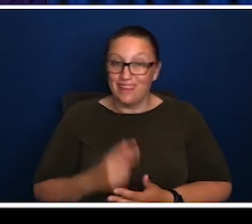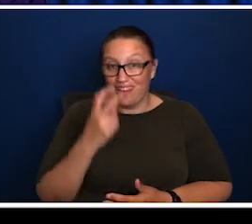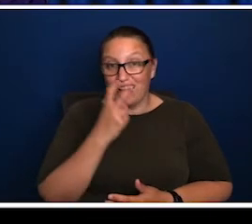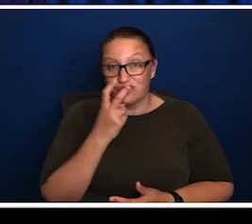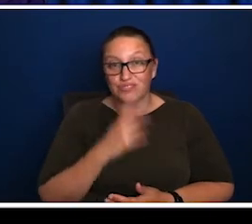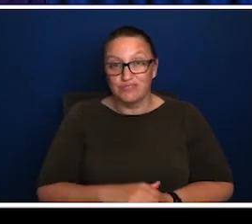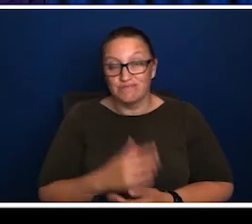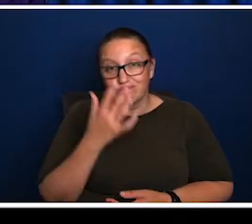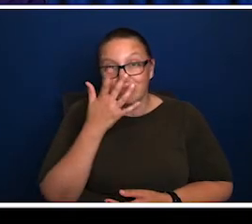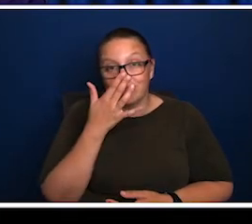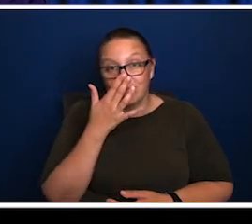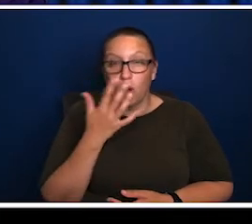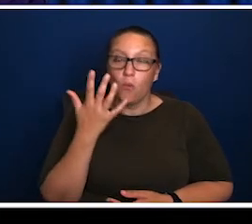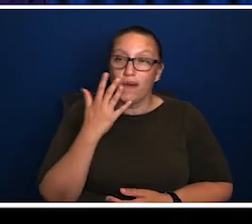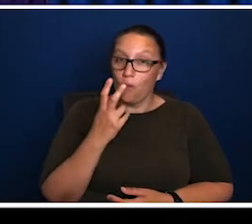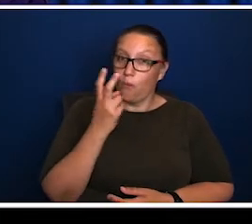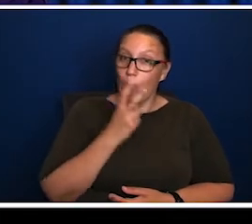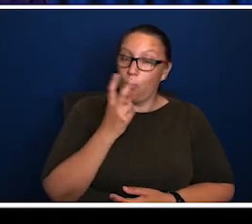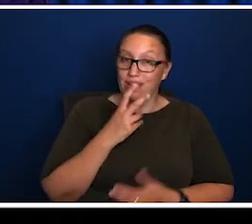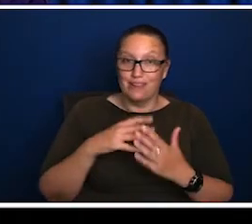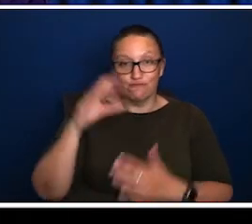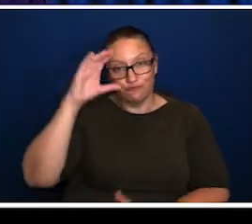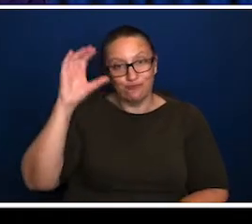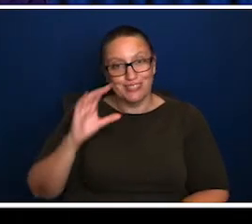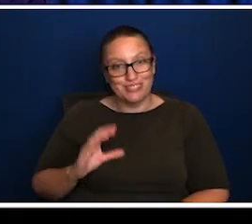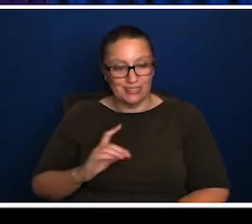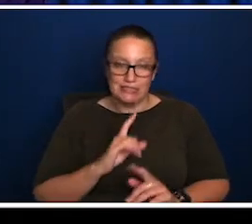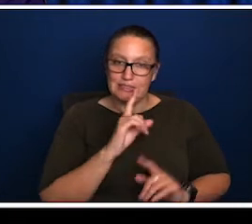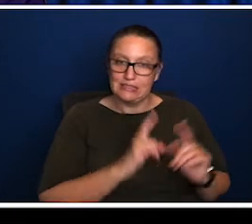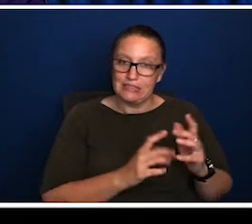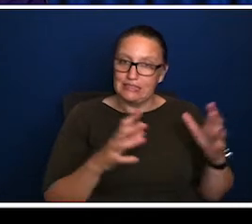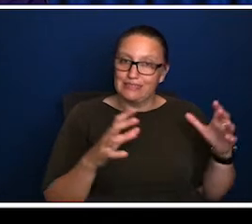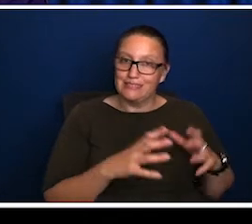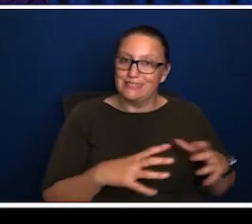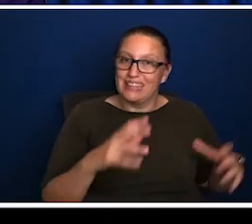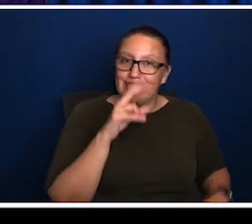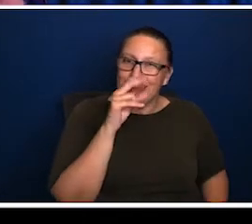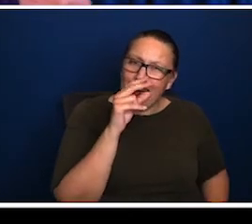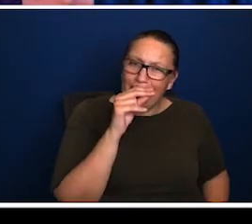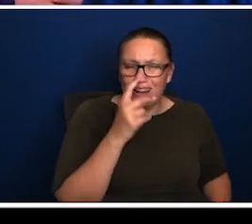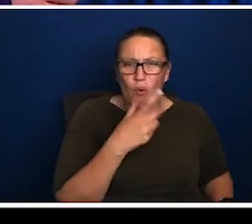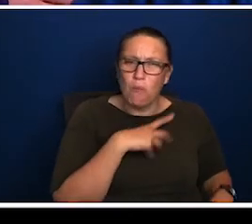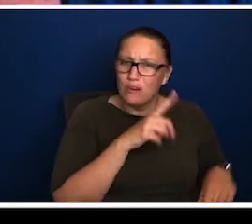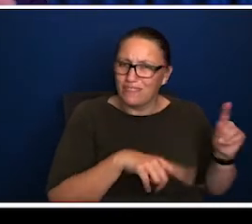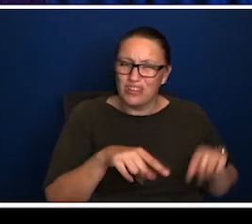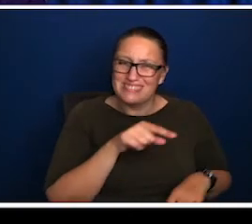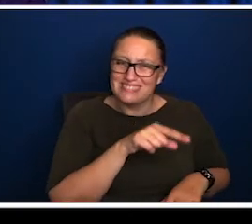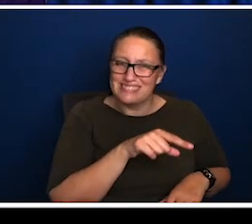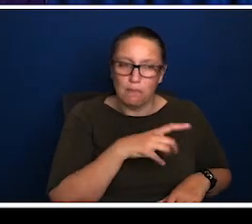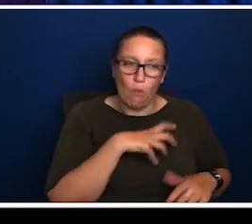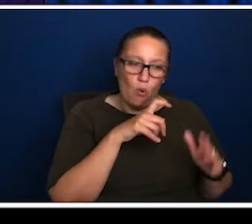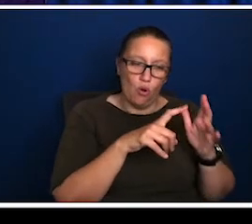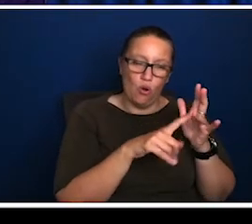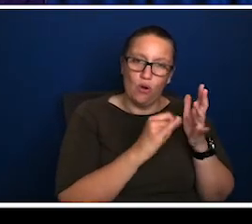now different, and the biggest difference, it's different in other ways, but the biggest difference is age. And when you get ageing regions